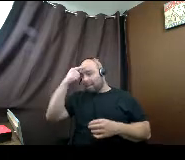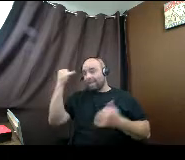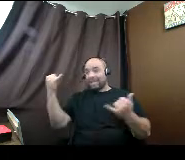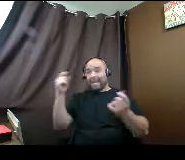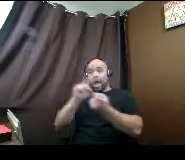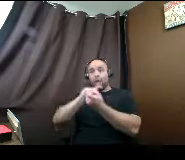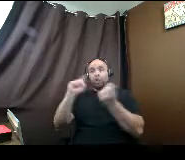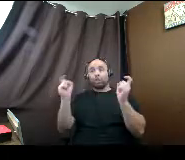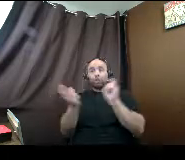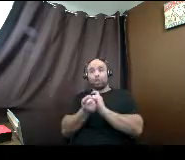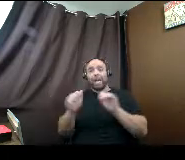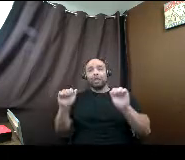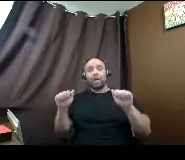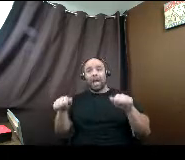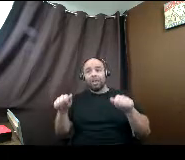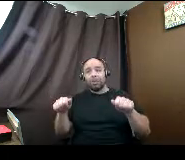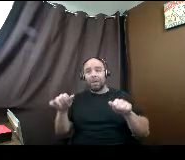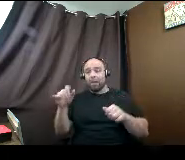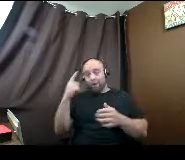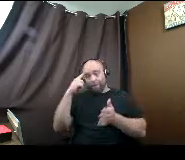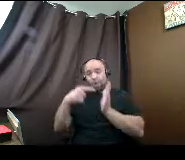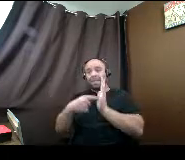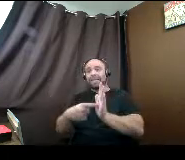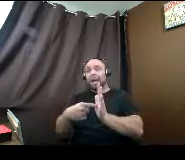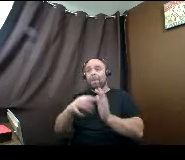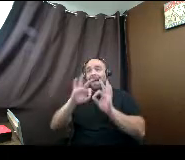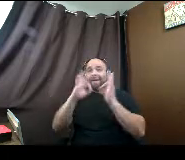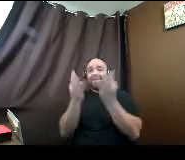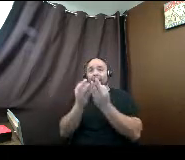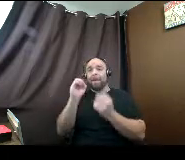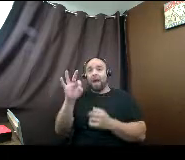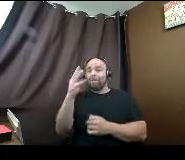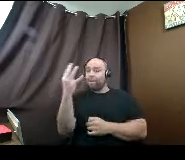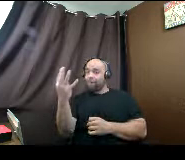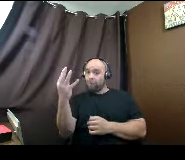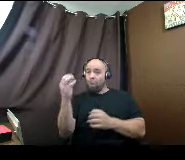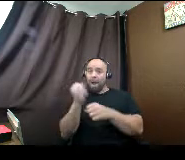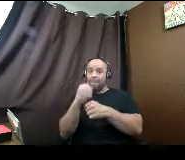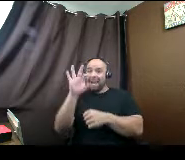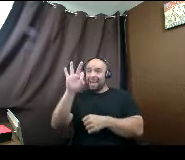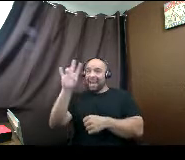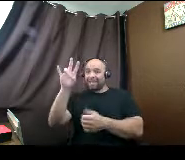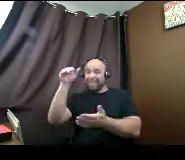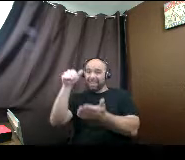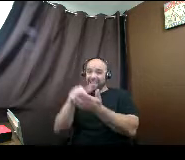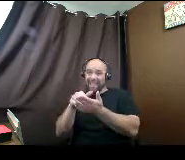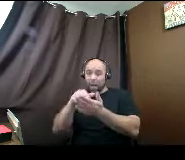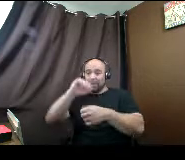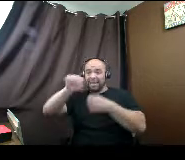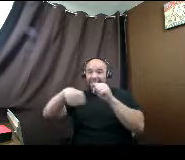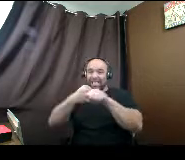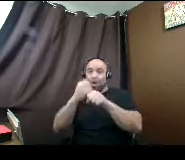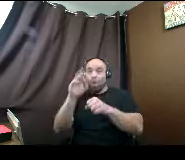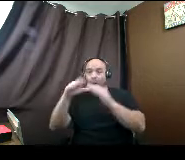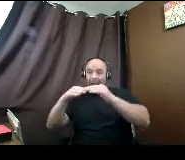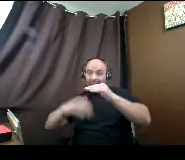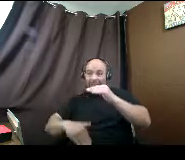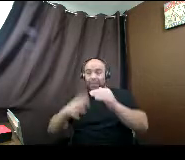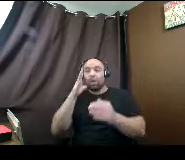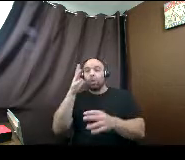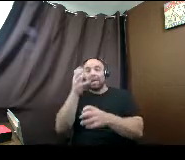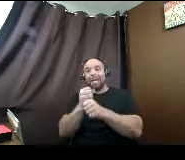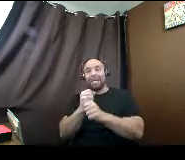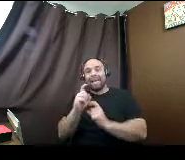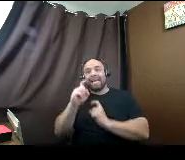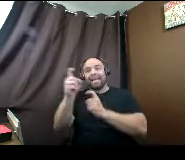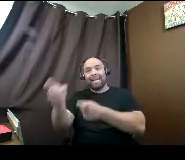example, a family of four making $97,000 a year or less is going to receive some partial gift aid, which means